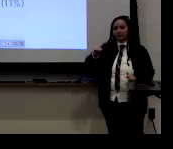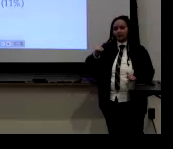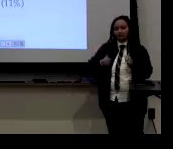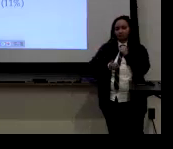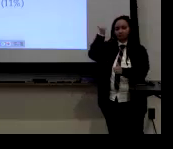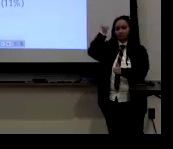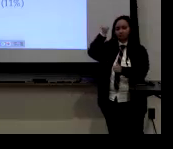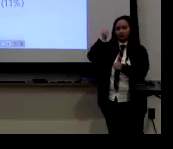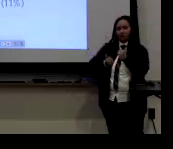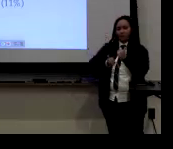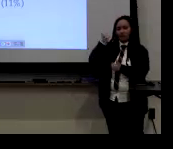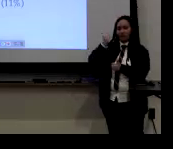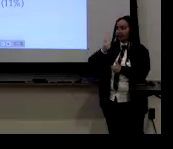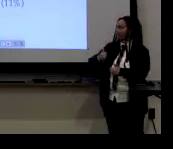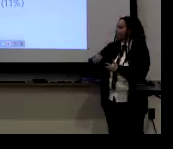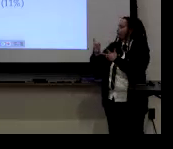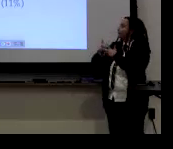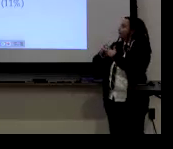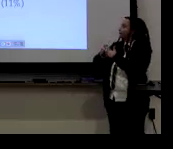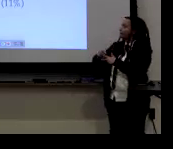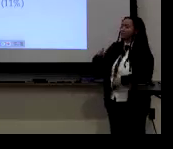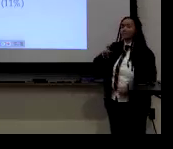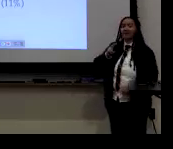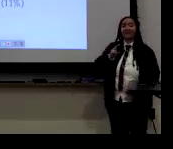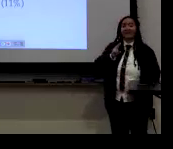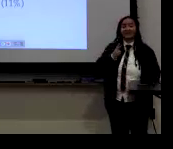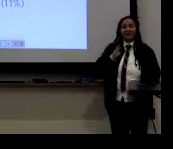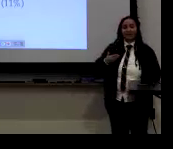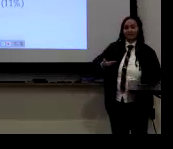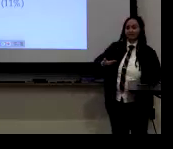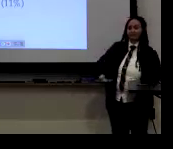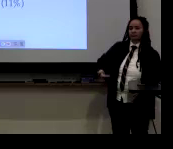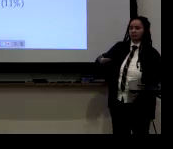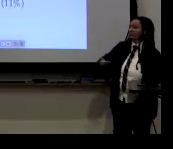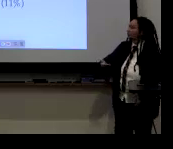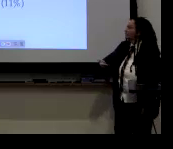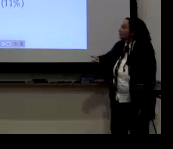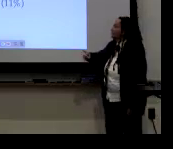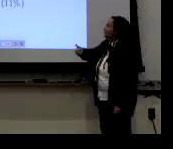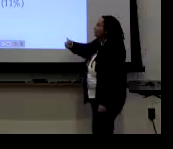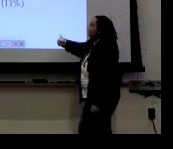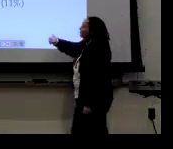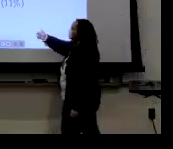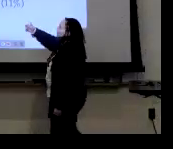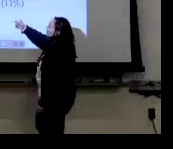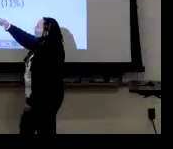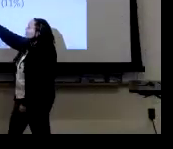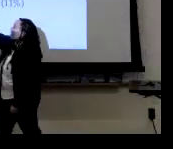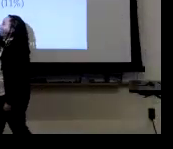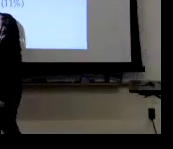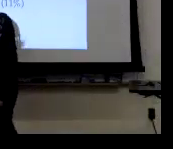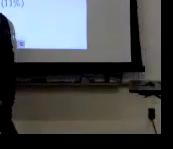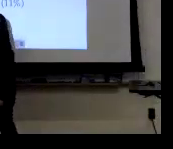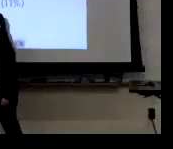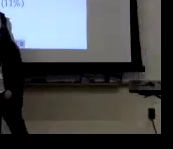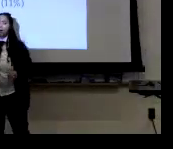was a 59% usage of that sign. The second one, I am, you can see,